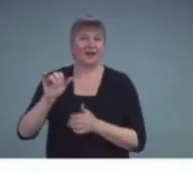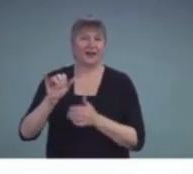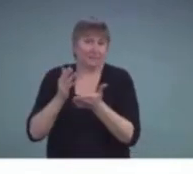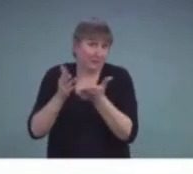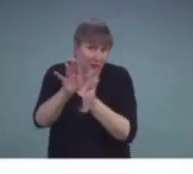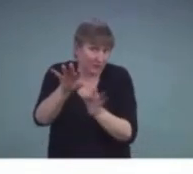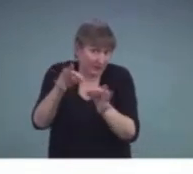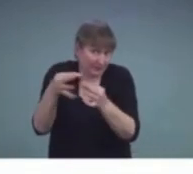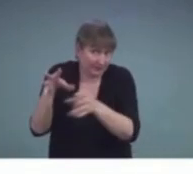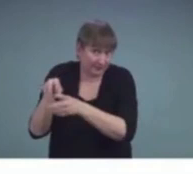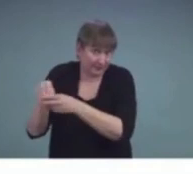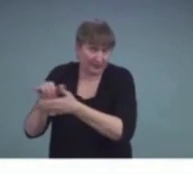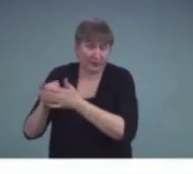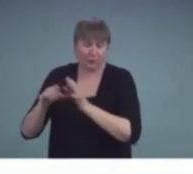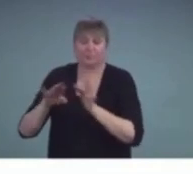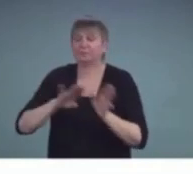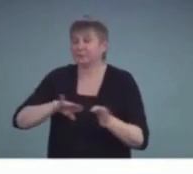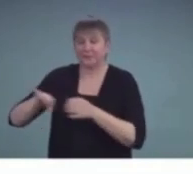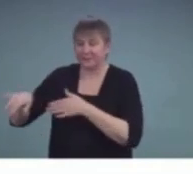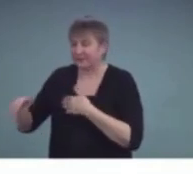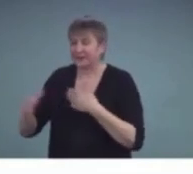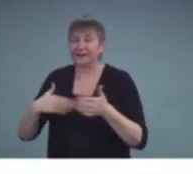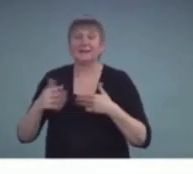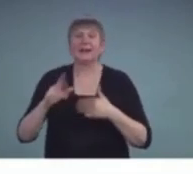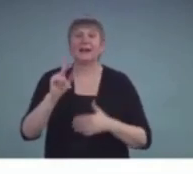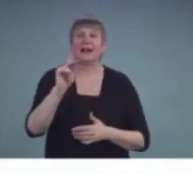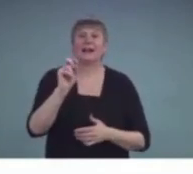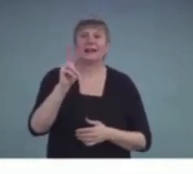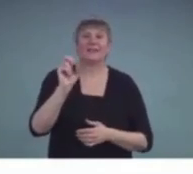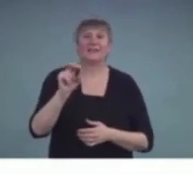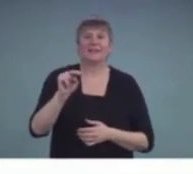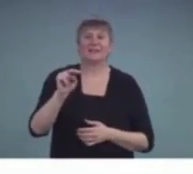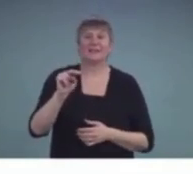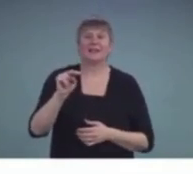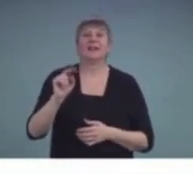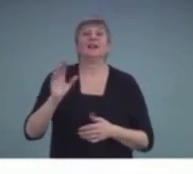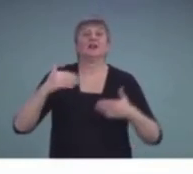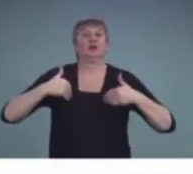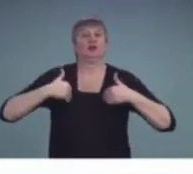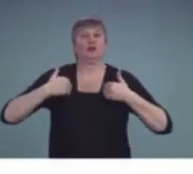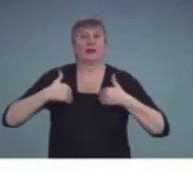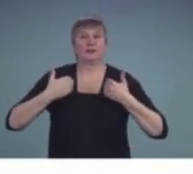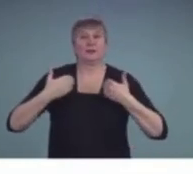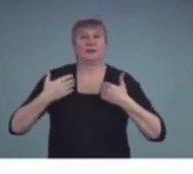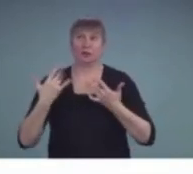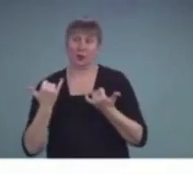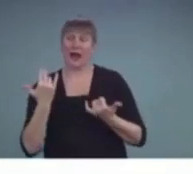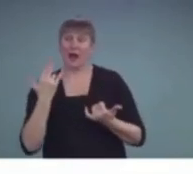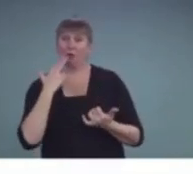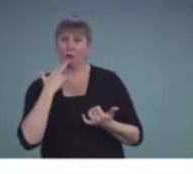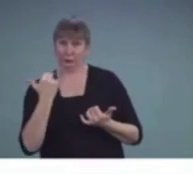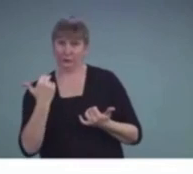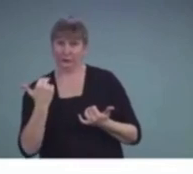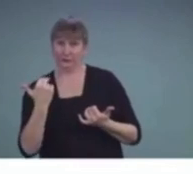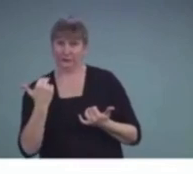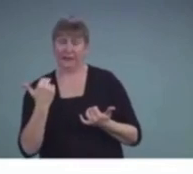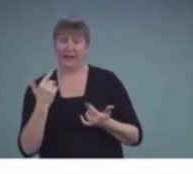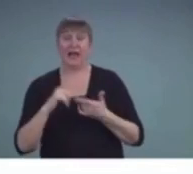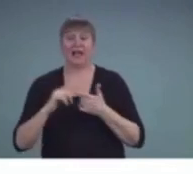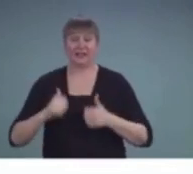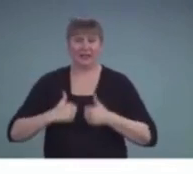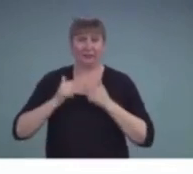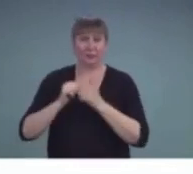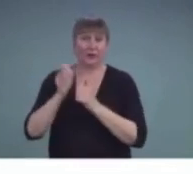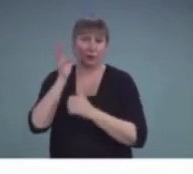So, back to Kevin. So, Early history. So, he is now 13. He's lived with his grandparents since he was